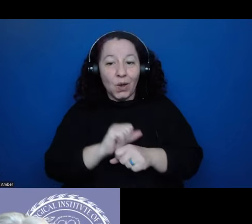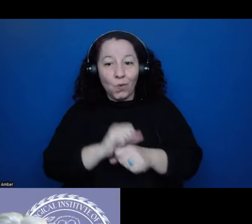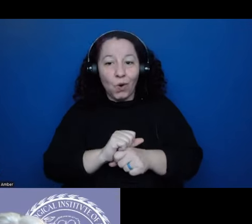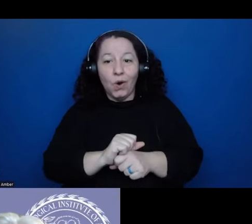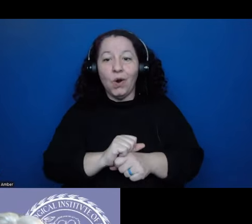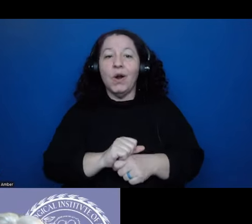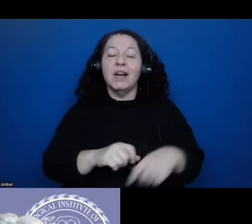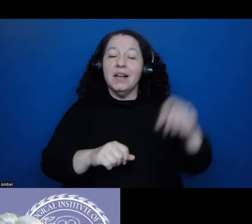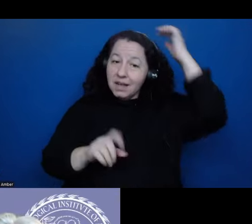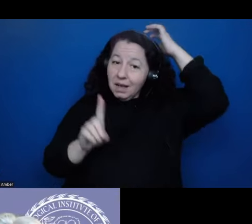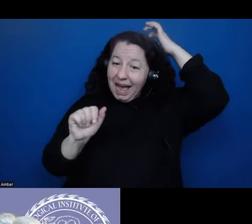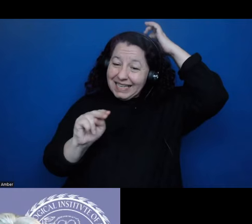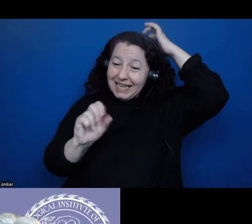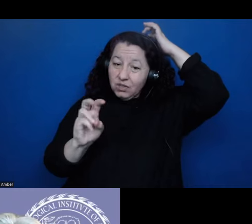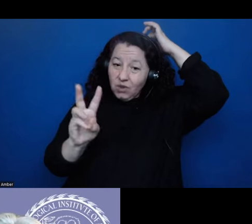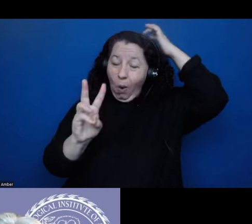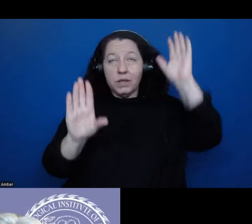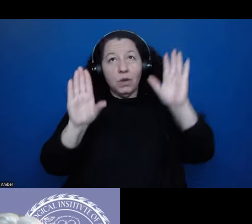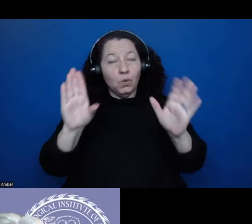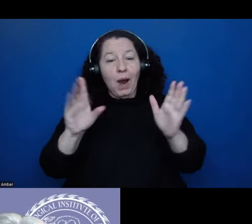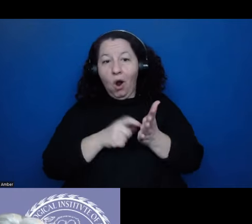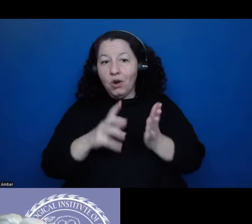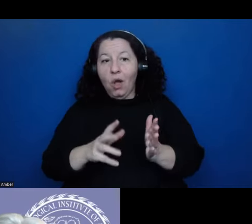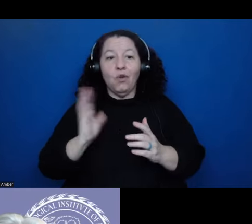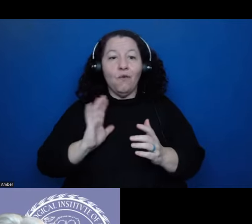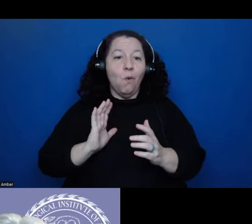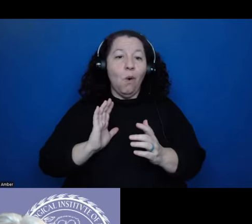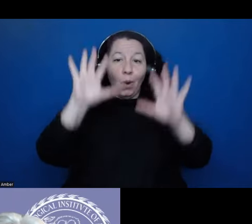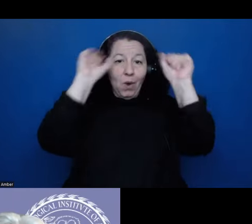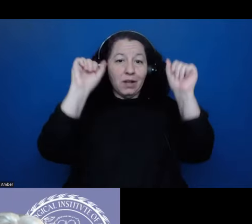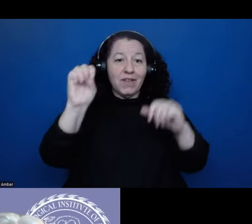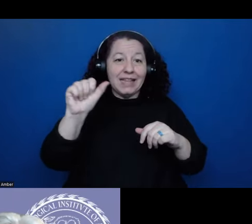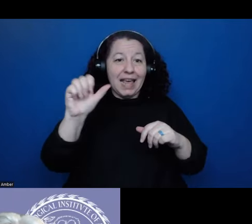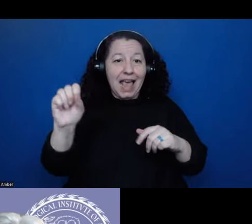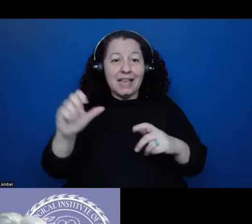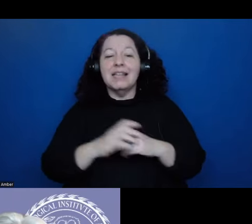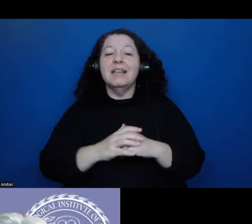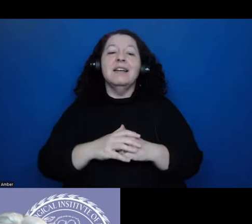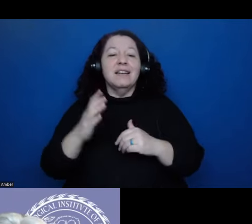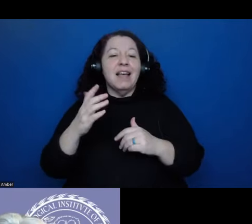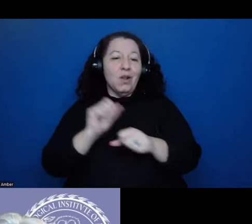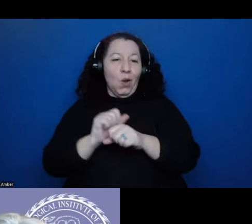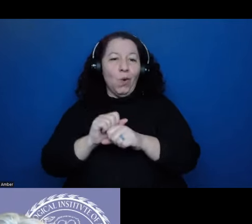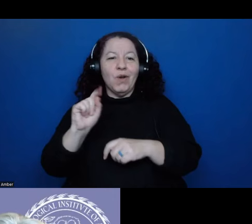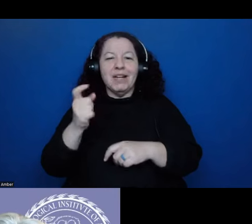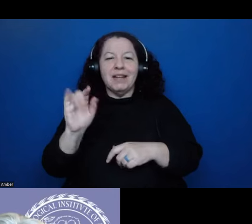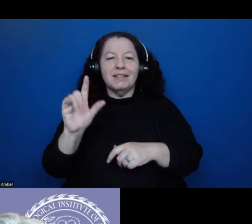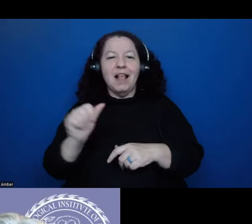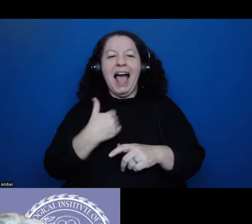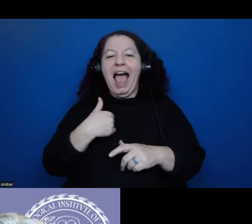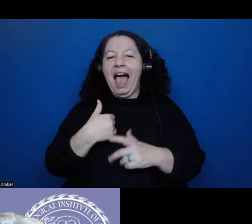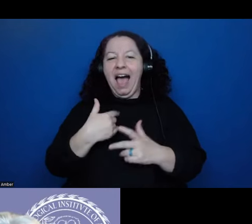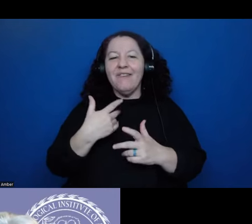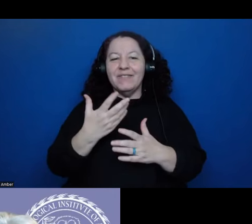a great, uh, archeologist, former president of the SAAs and who's worked in Tlaxcala. just happen to have a couple on my desk over here. So, um,